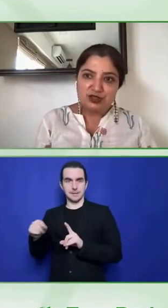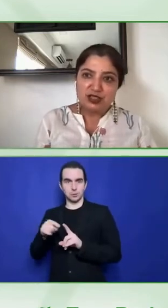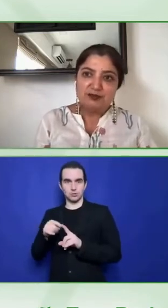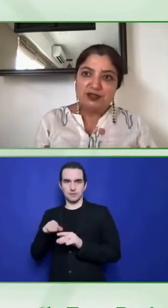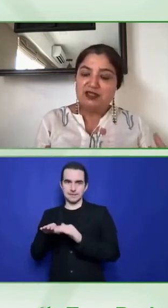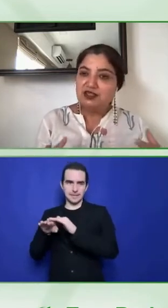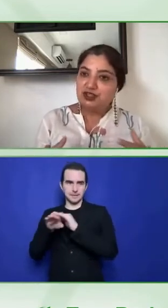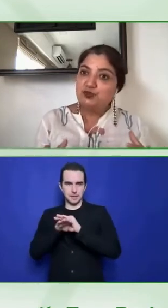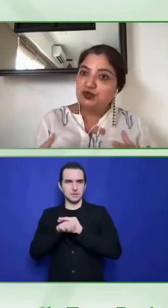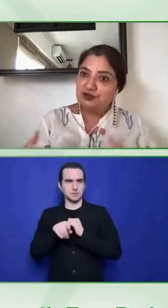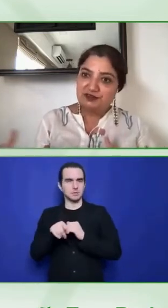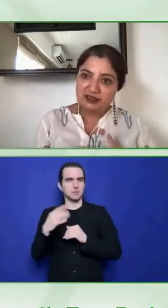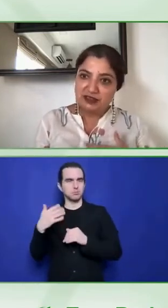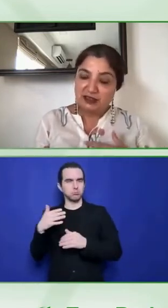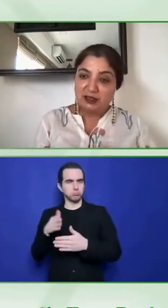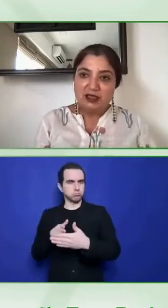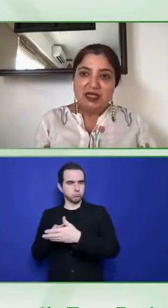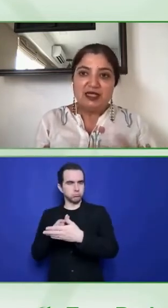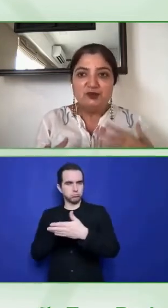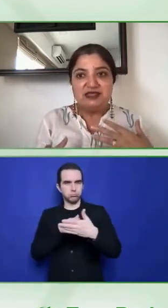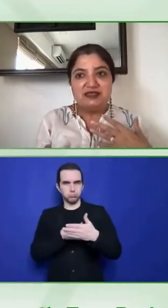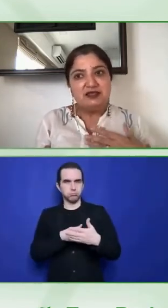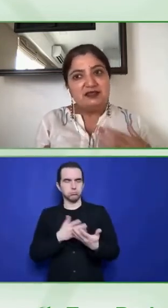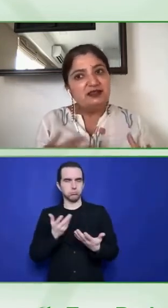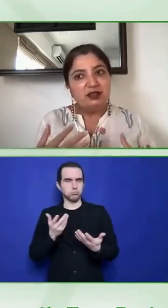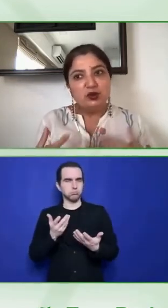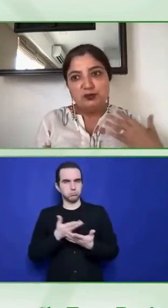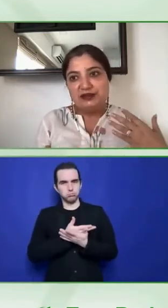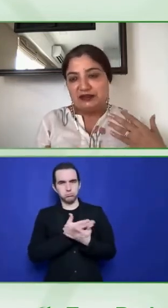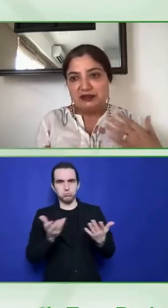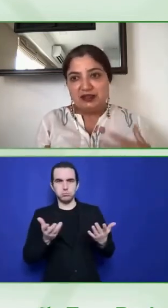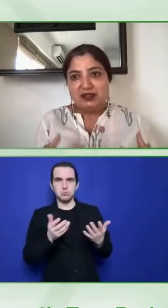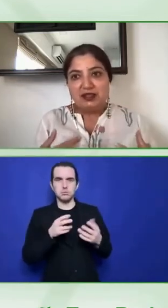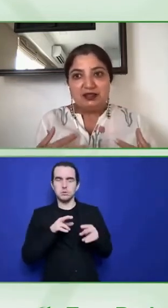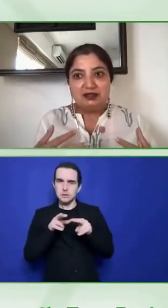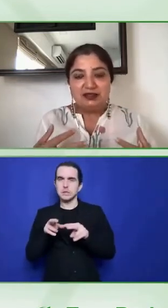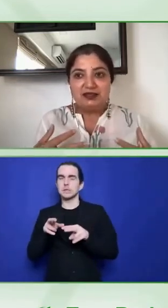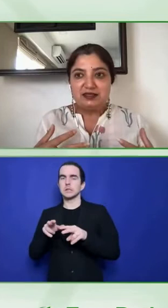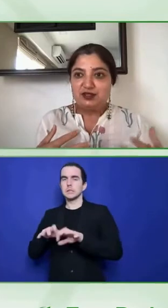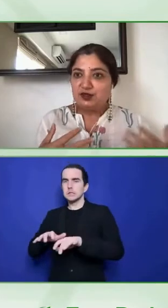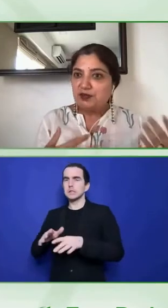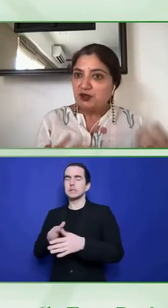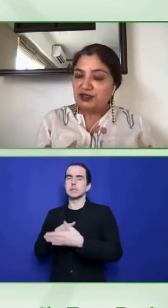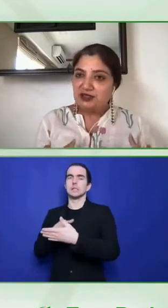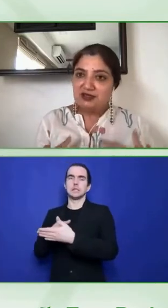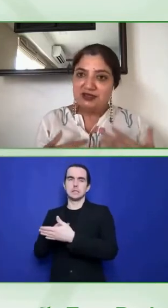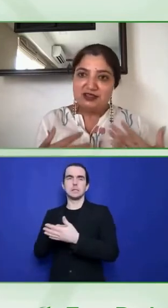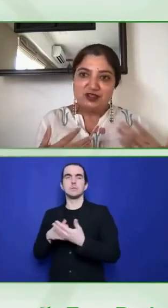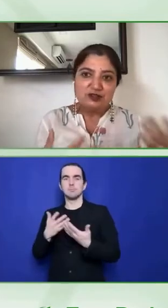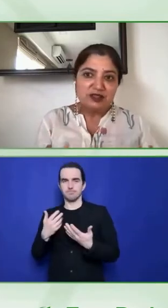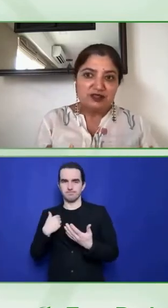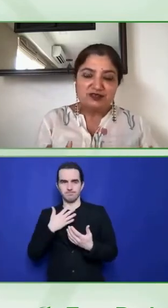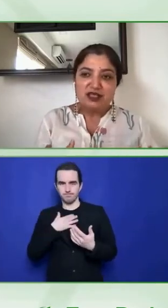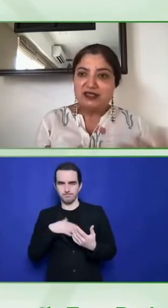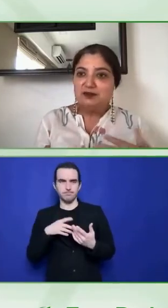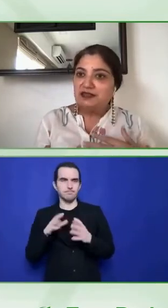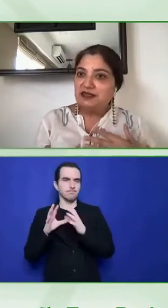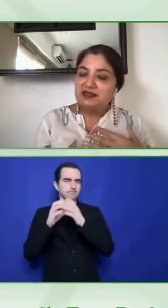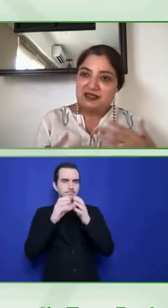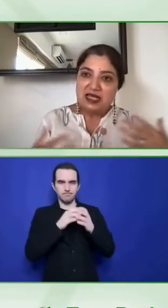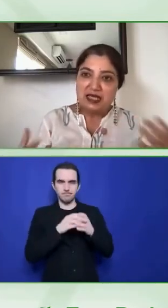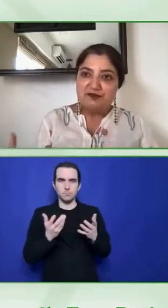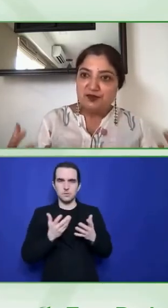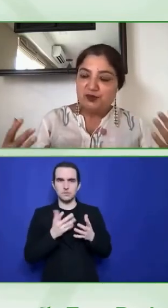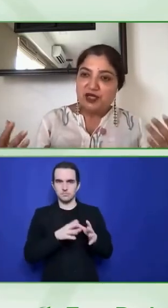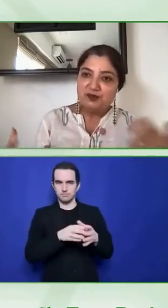technology companies to shift the needle. And we're seeing this globally. And we're seeing It is not about India, it's not about Israel,